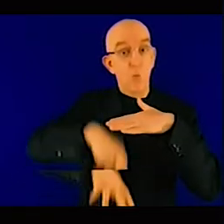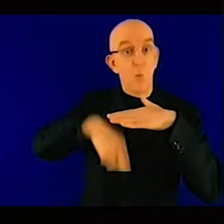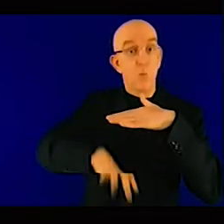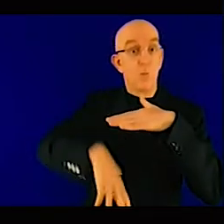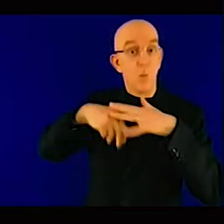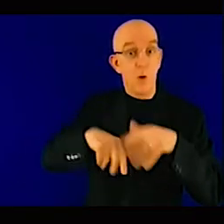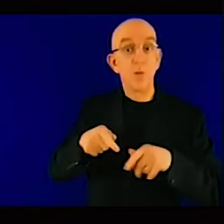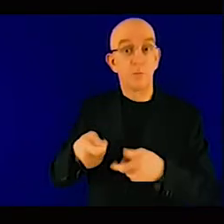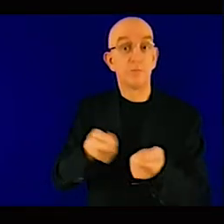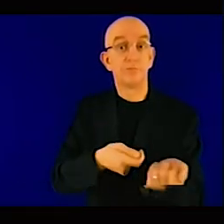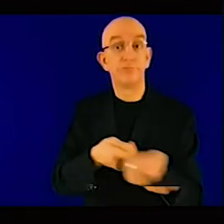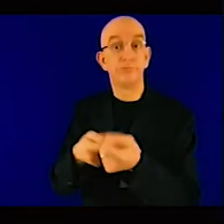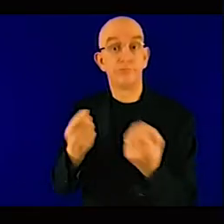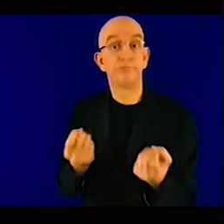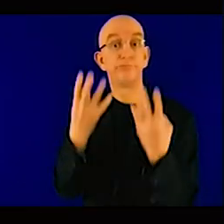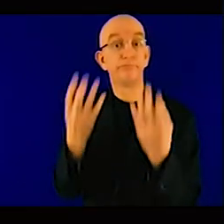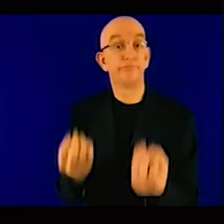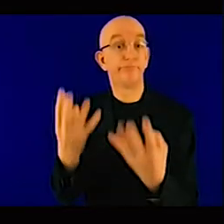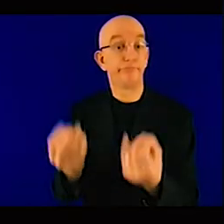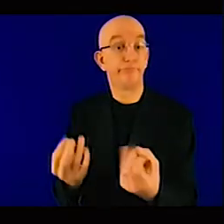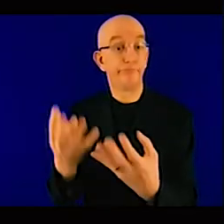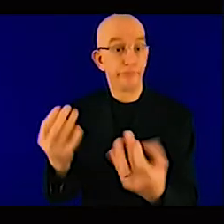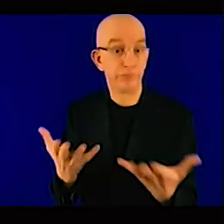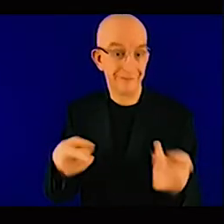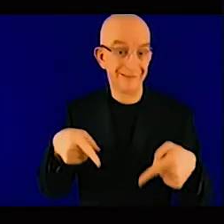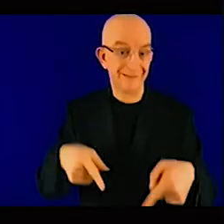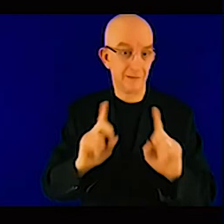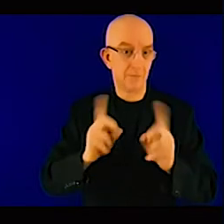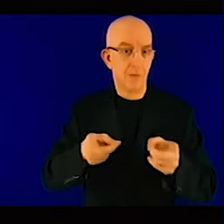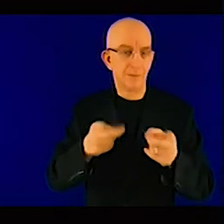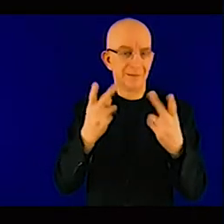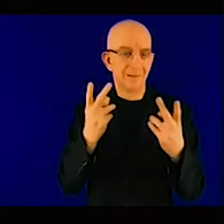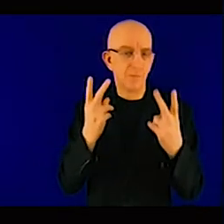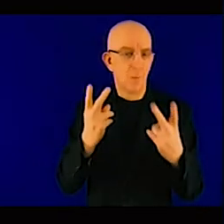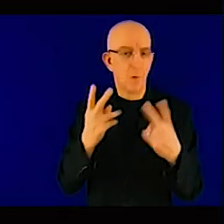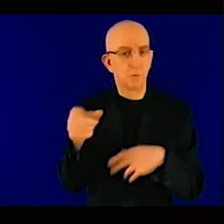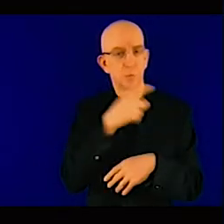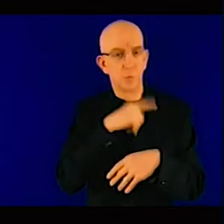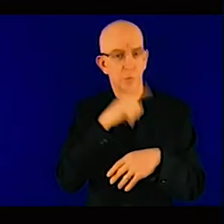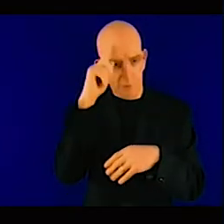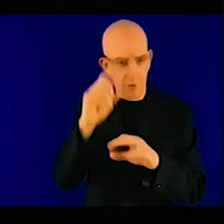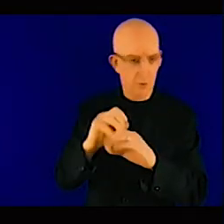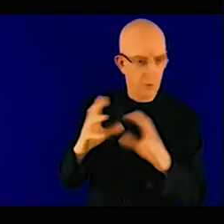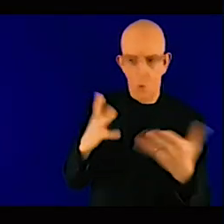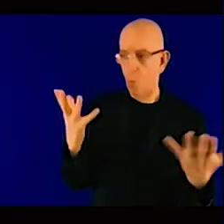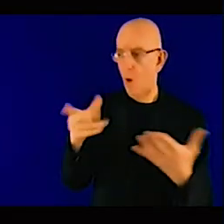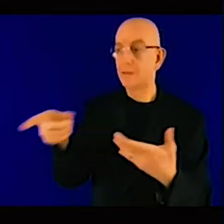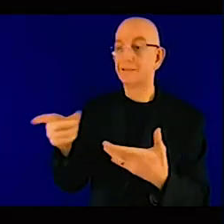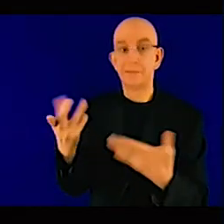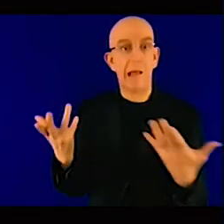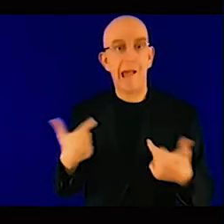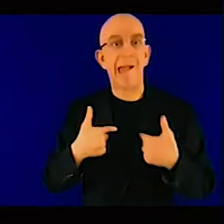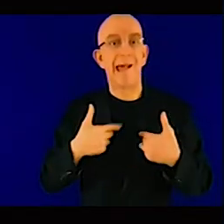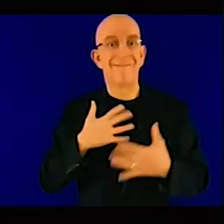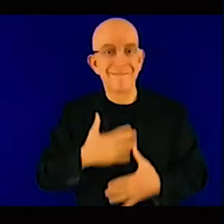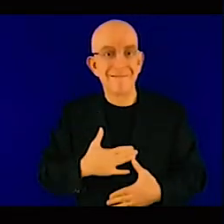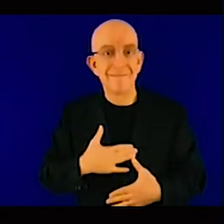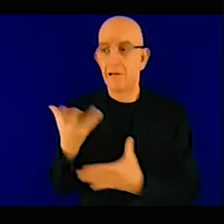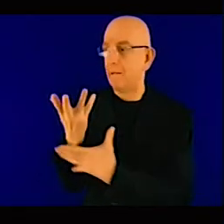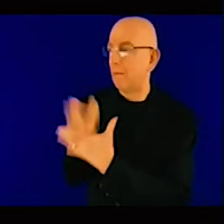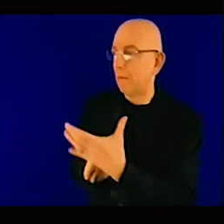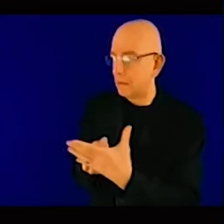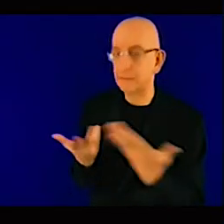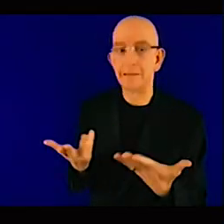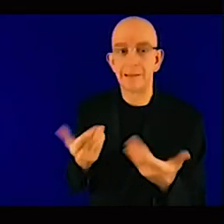element and say that although that these sectors, uh, no, there is no energy, actually in the